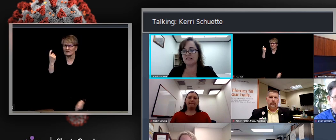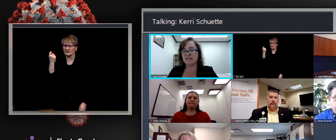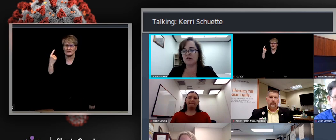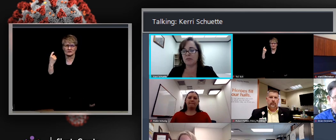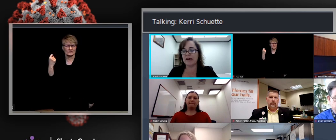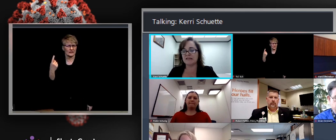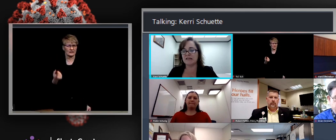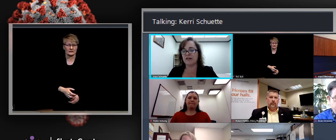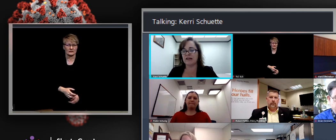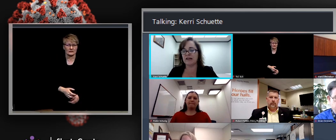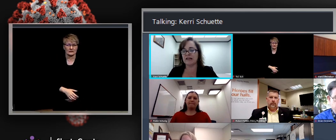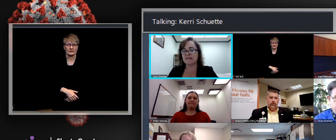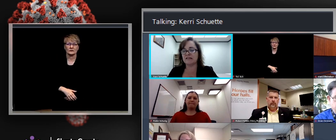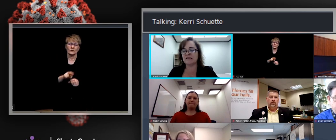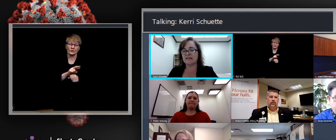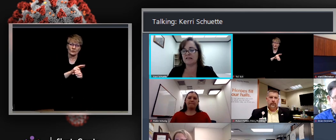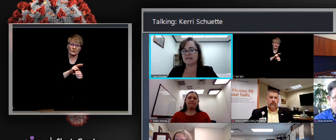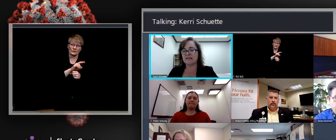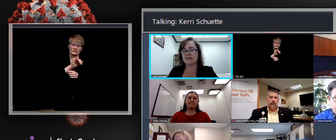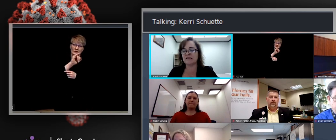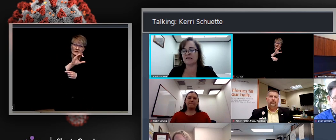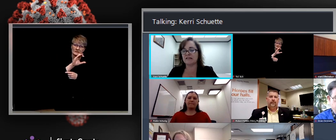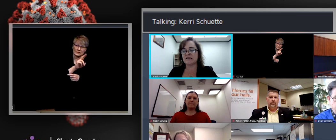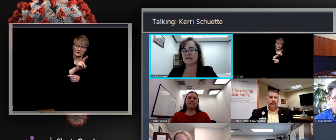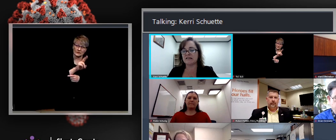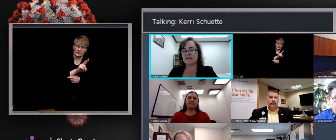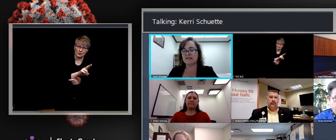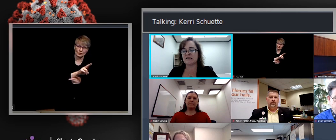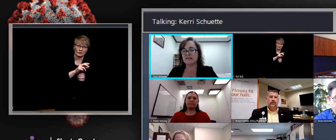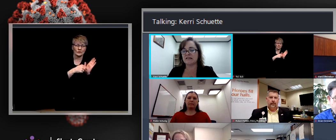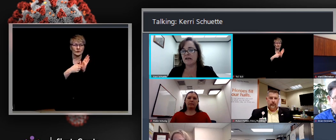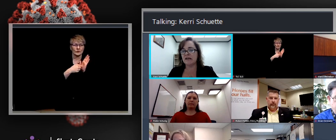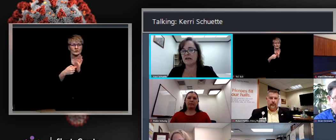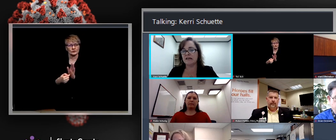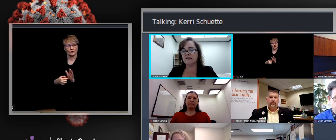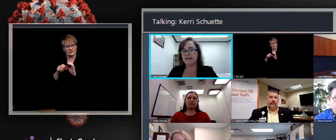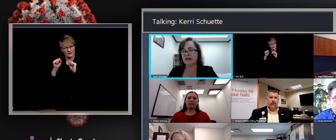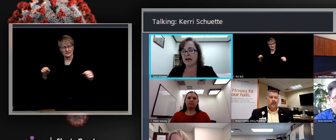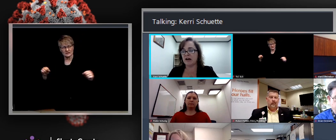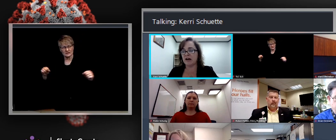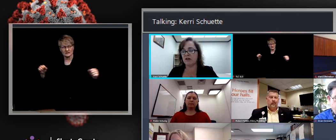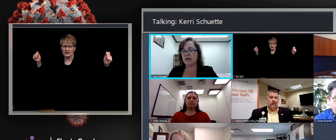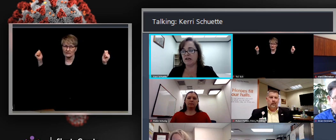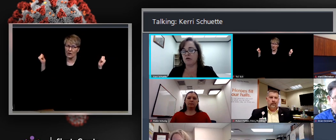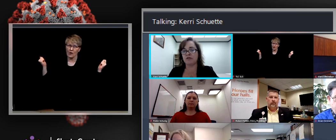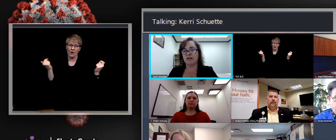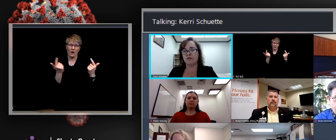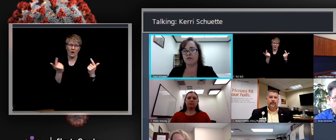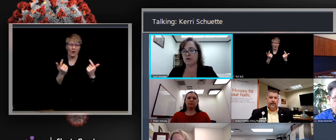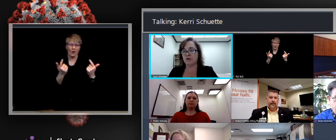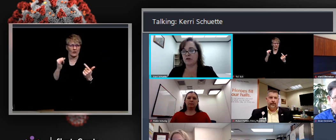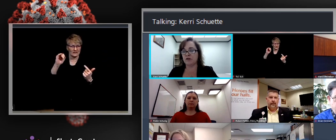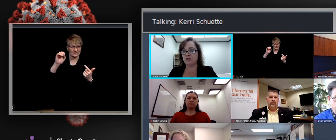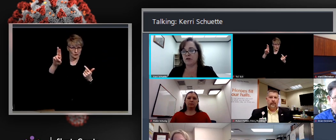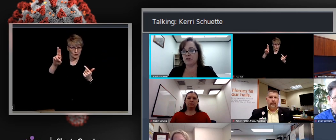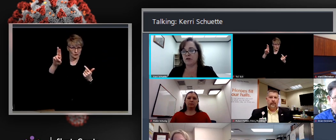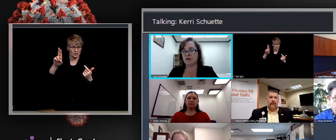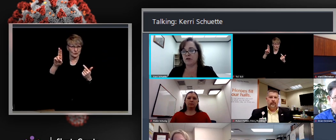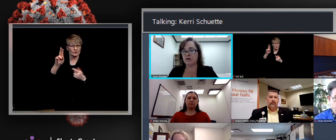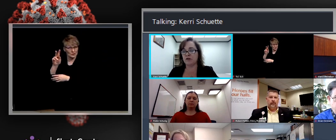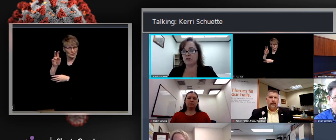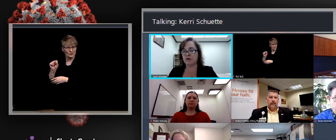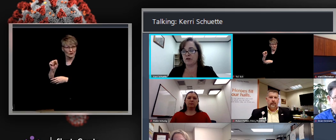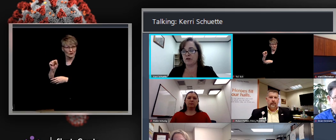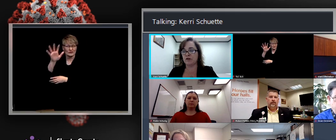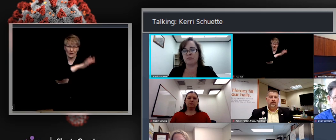is that the regional ICU capacity reflects capacity in all of the intensive care units in the 11 counties, Northern California region.